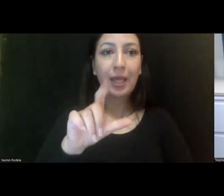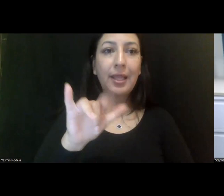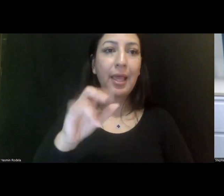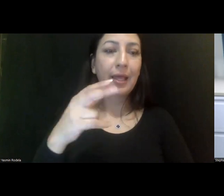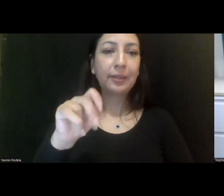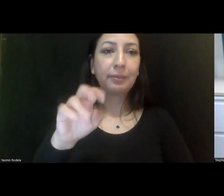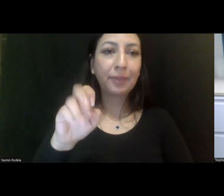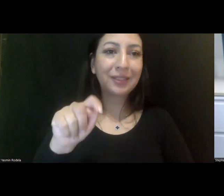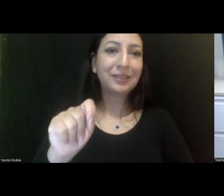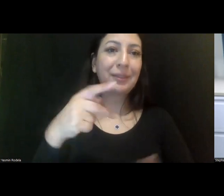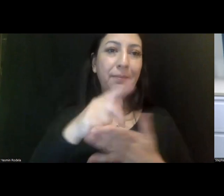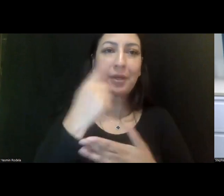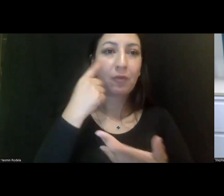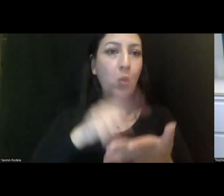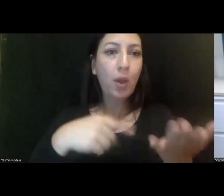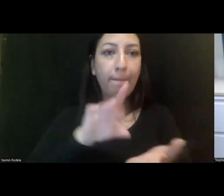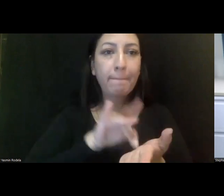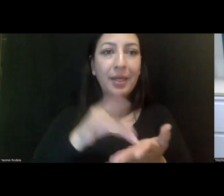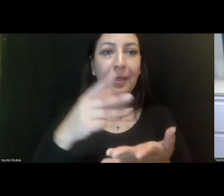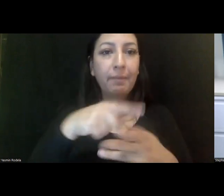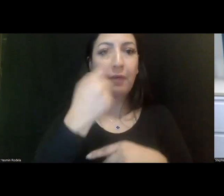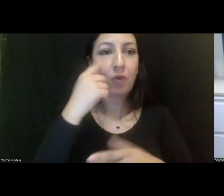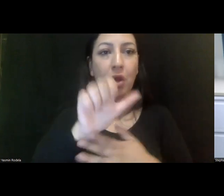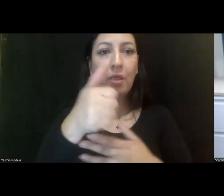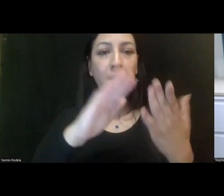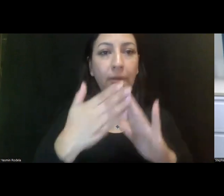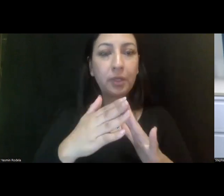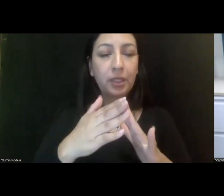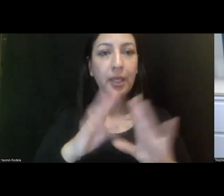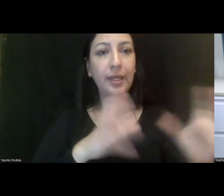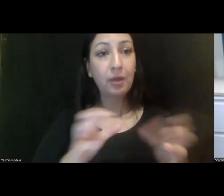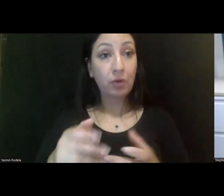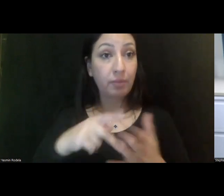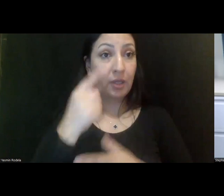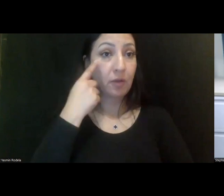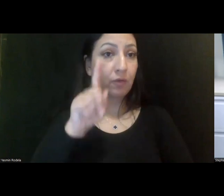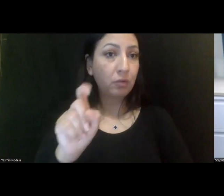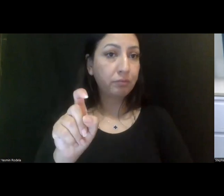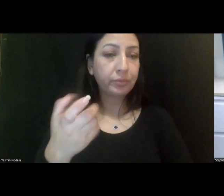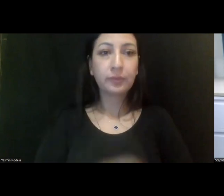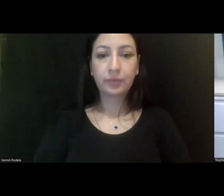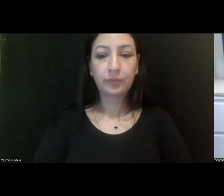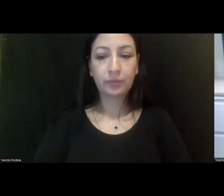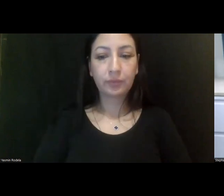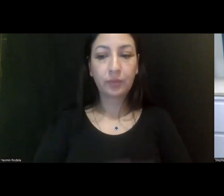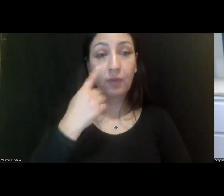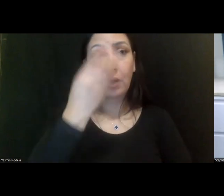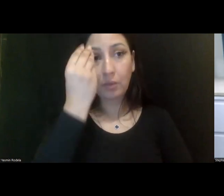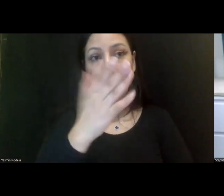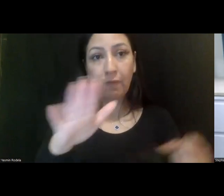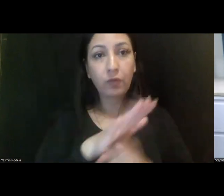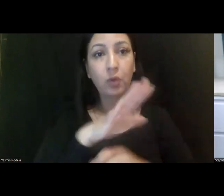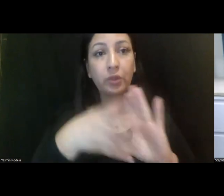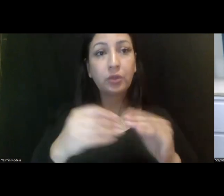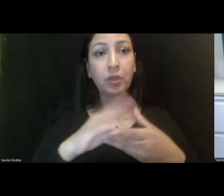What is Medi-Cal paying for? What are other maybe county categorical funds paying for? Um, to tell the full story